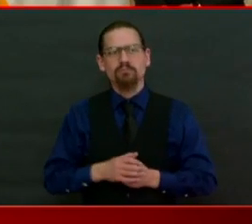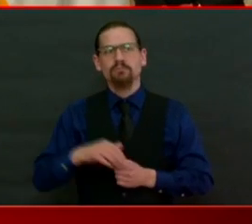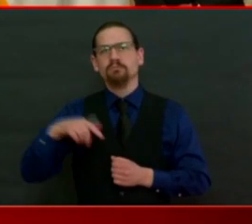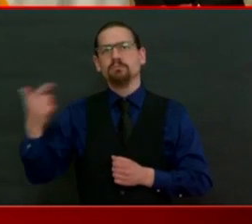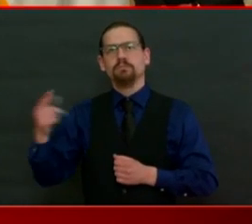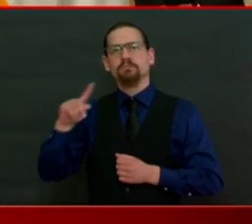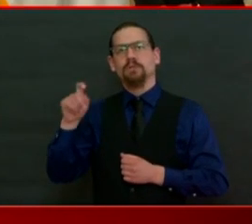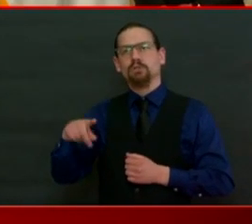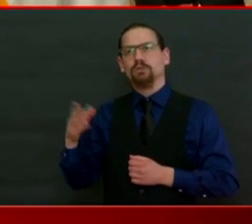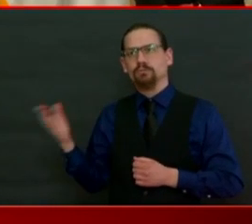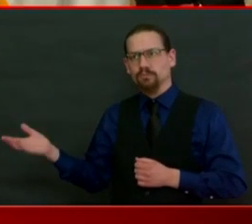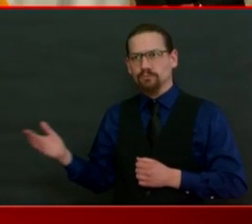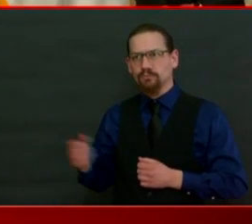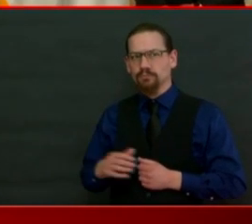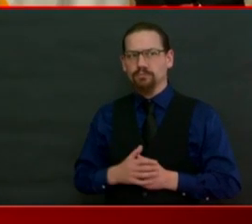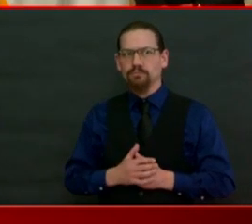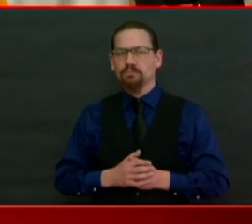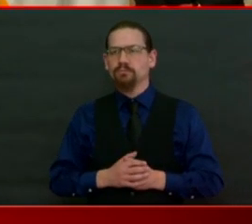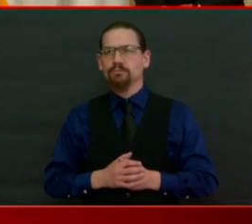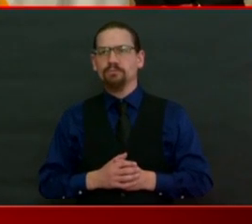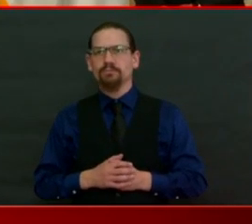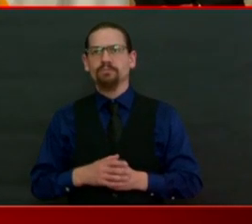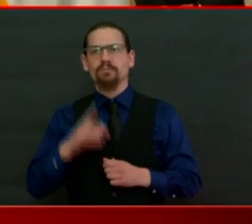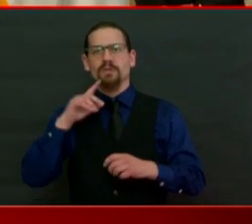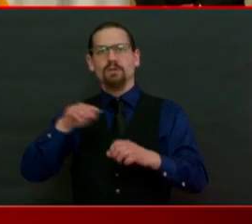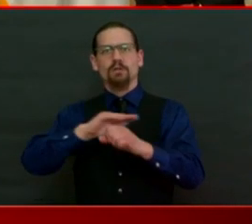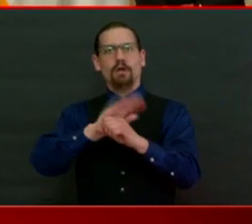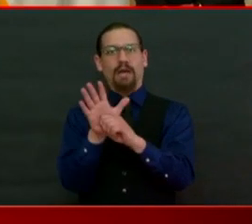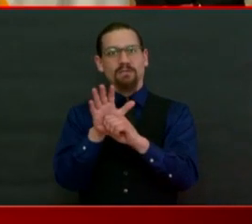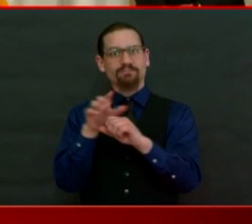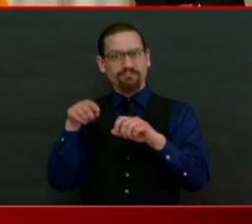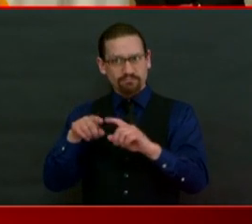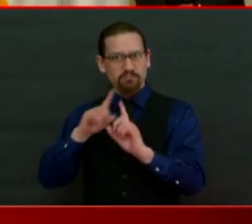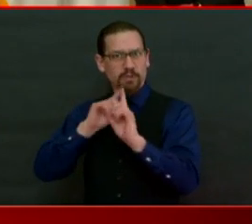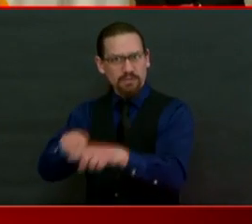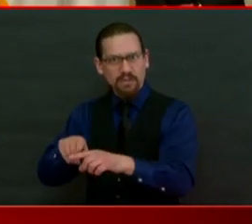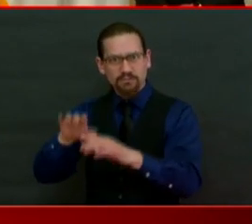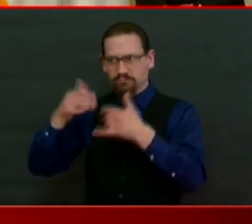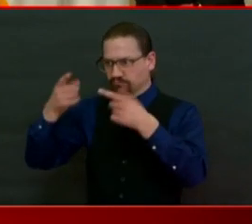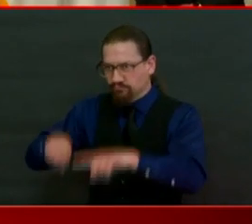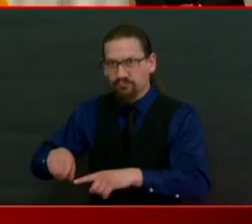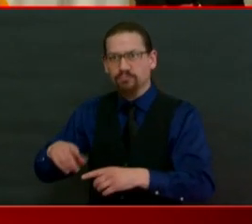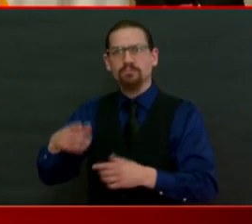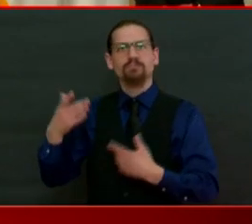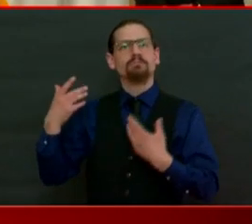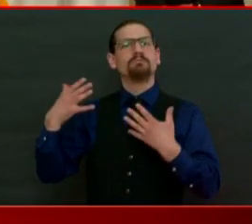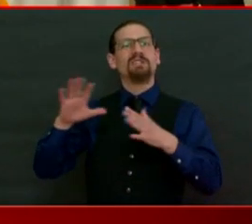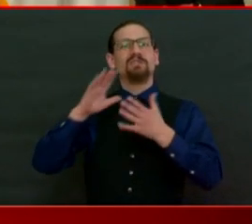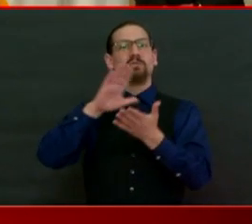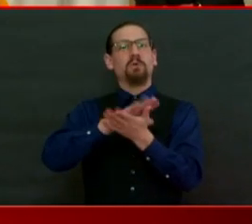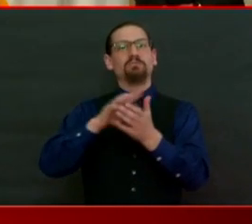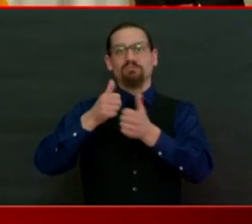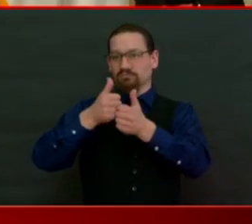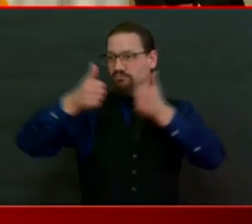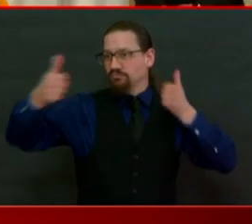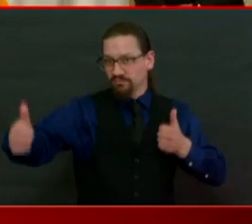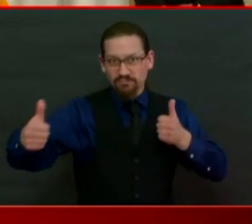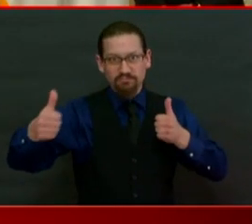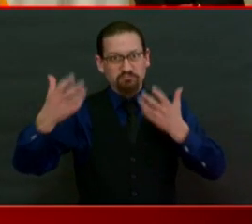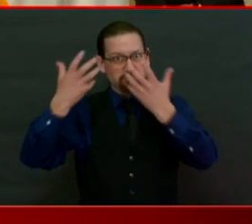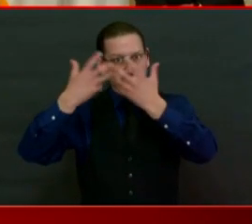you've done what was necessary to make distance learning successful. When do you think it's time to take this a step further and mandate the